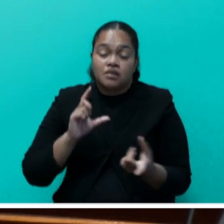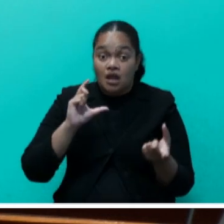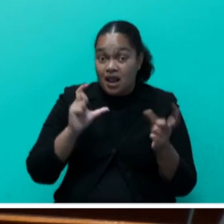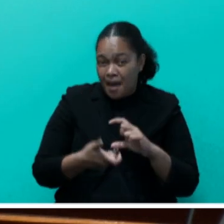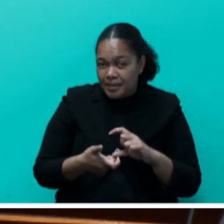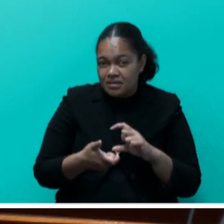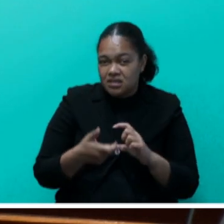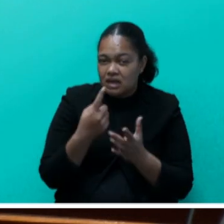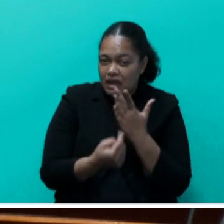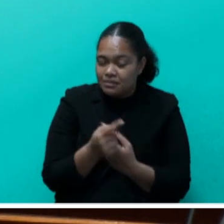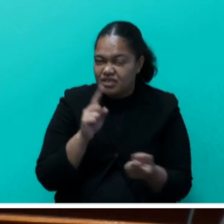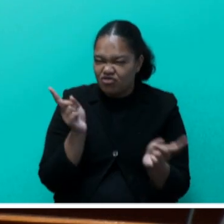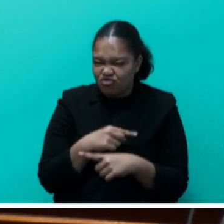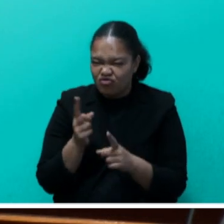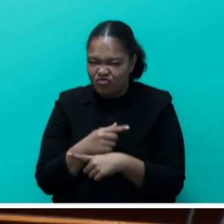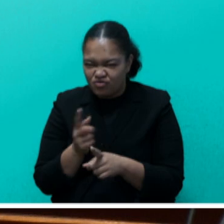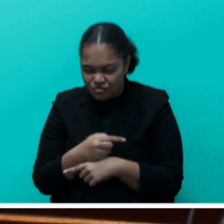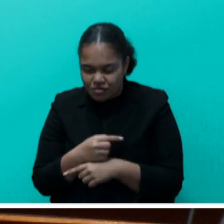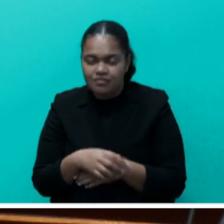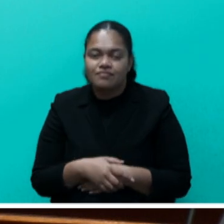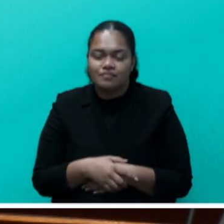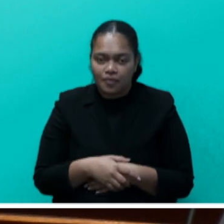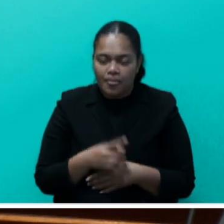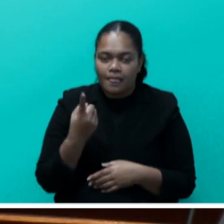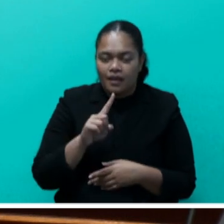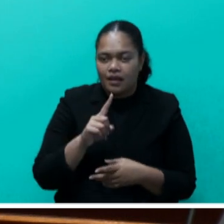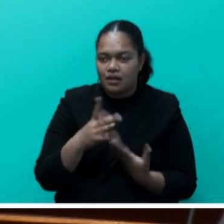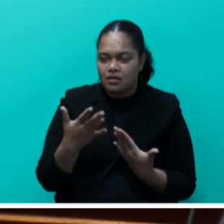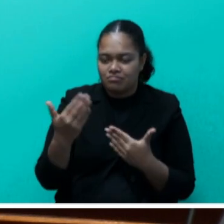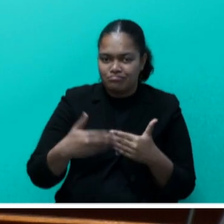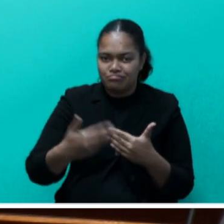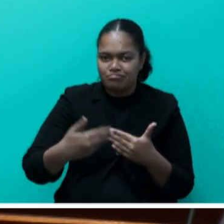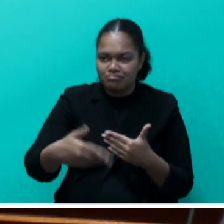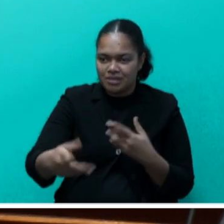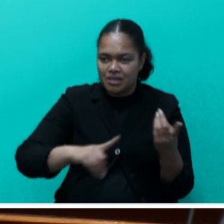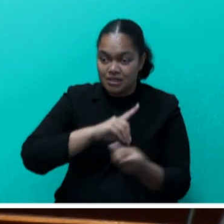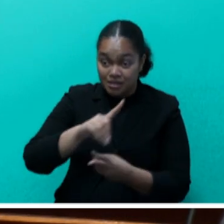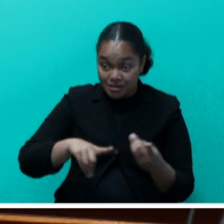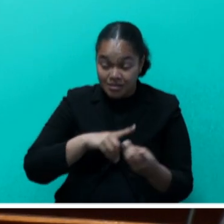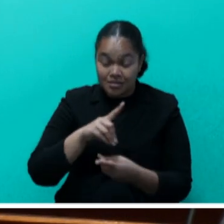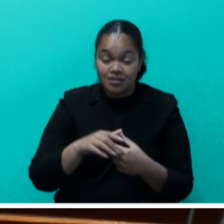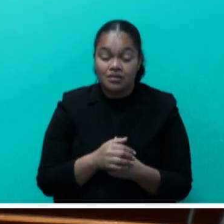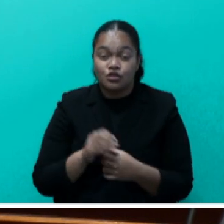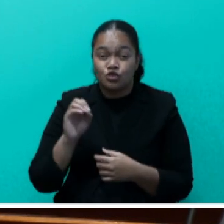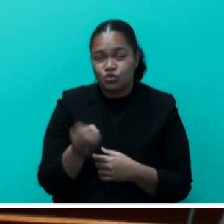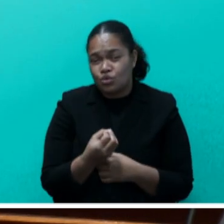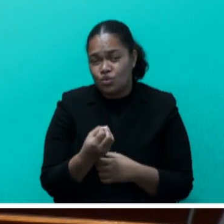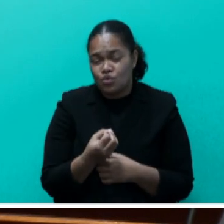extremes, and frequent and intense disasters. And despite being the lowest emitters of greenhouse gases,